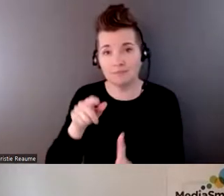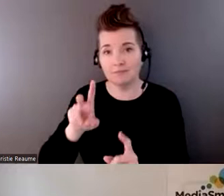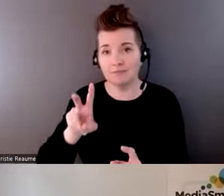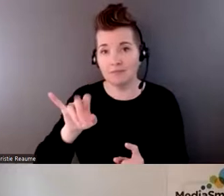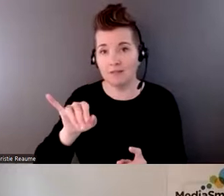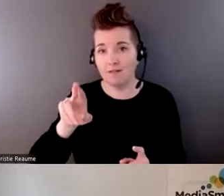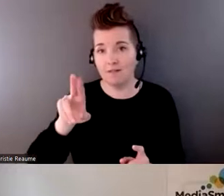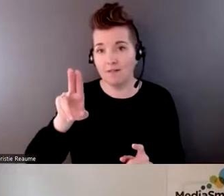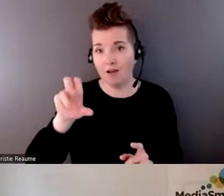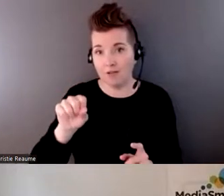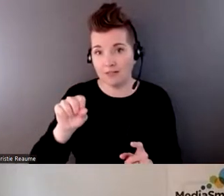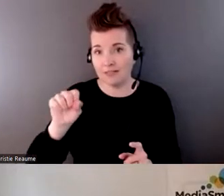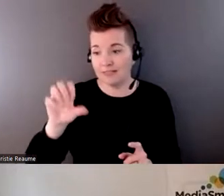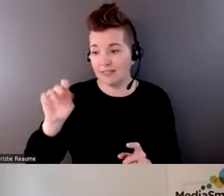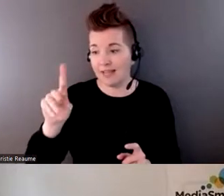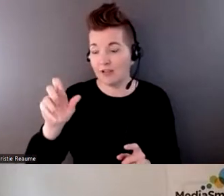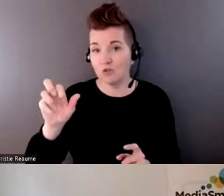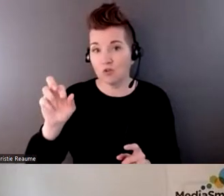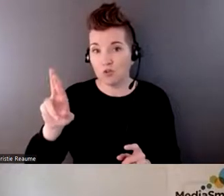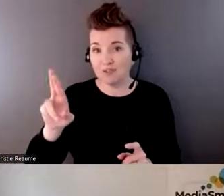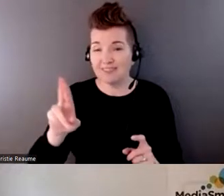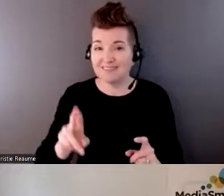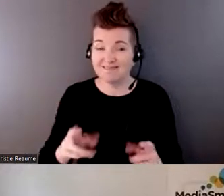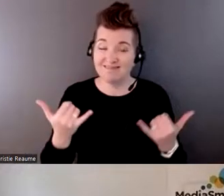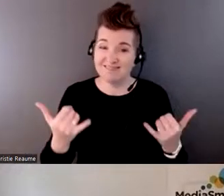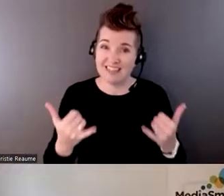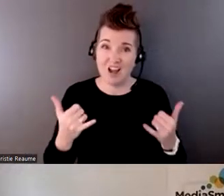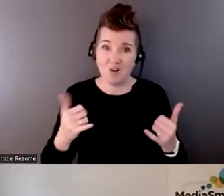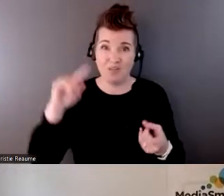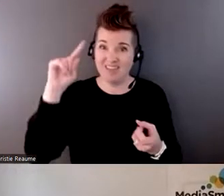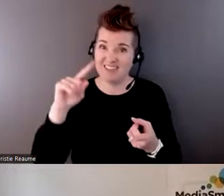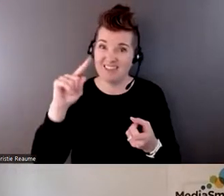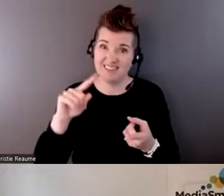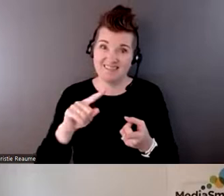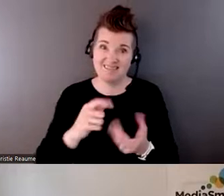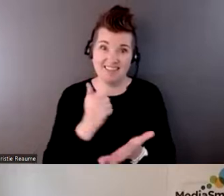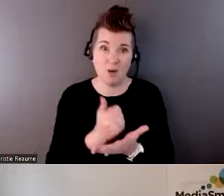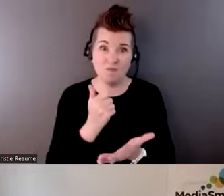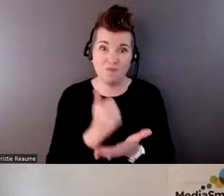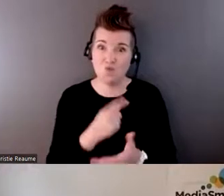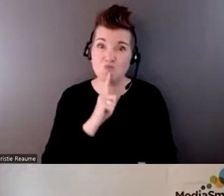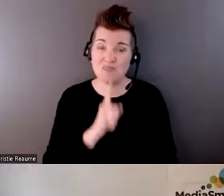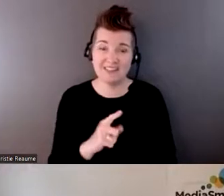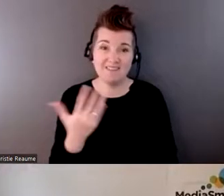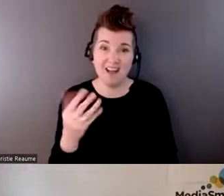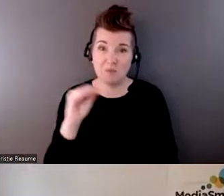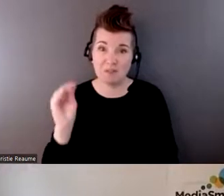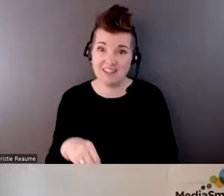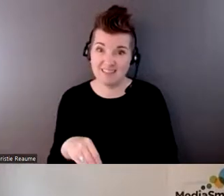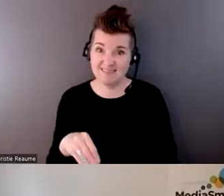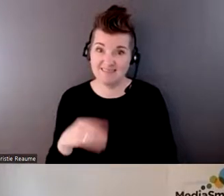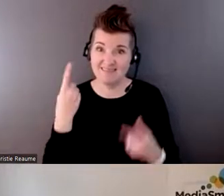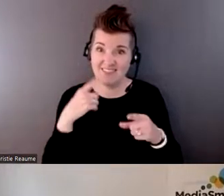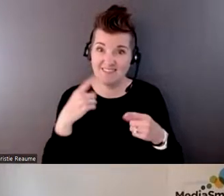becoming less and less, um, um, helpful. They're only about 5% effective because most of the points of